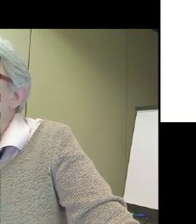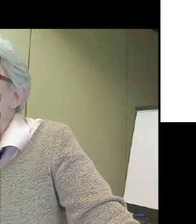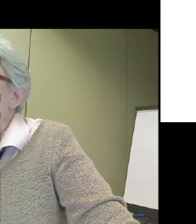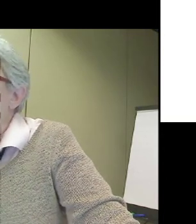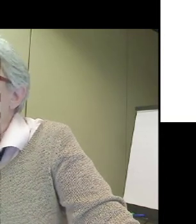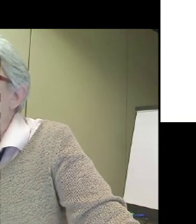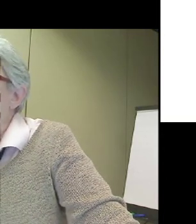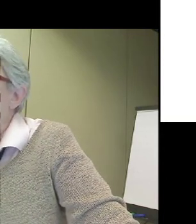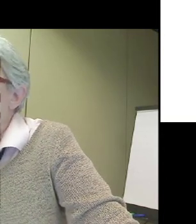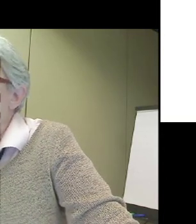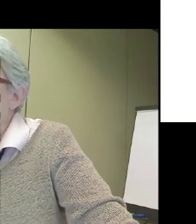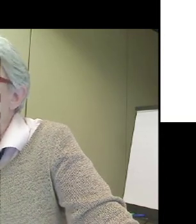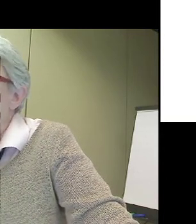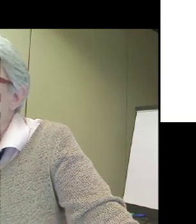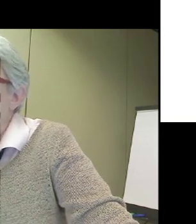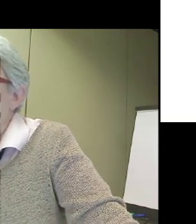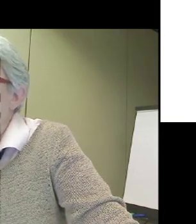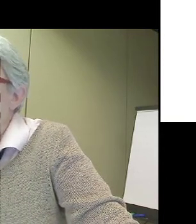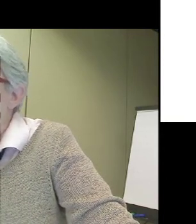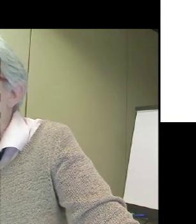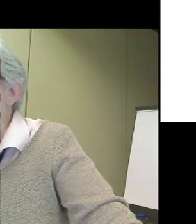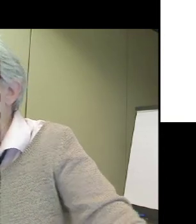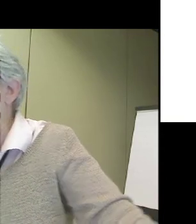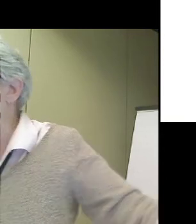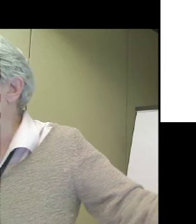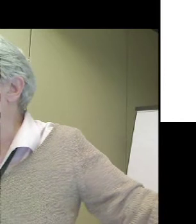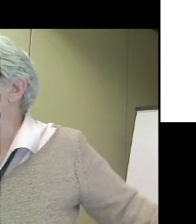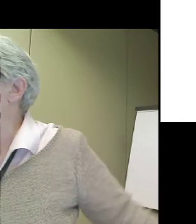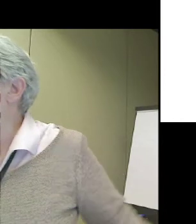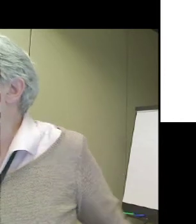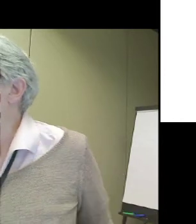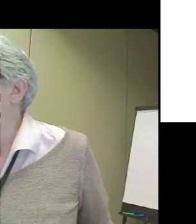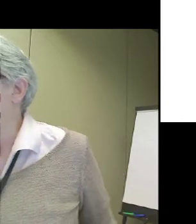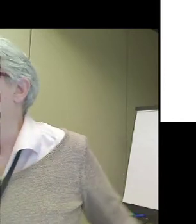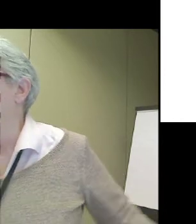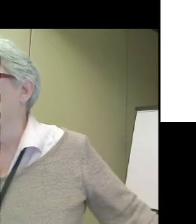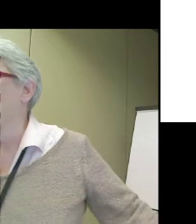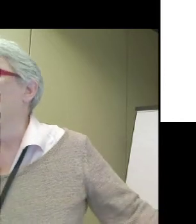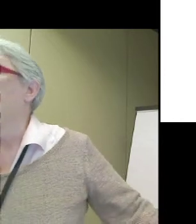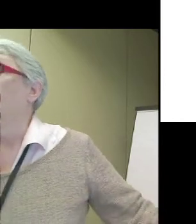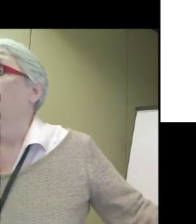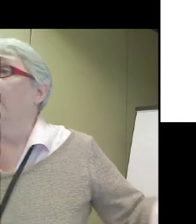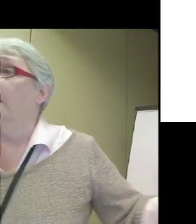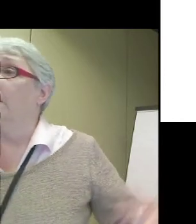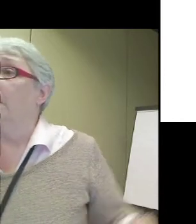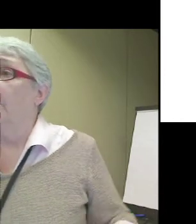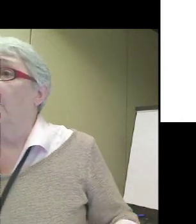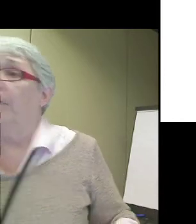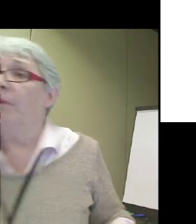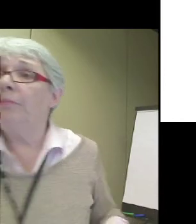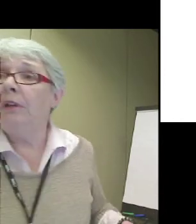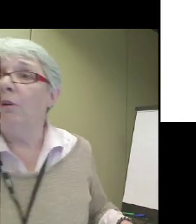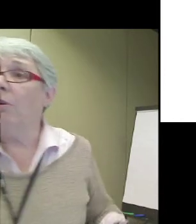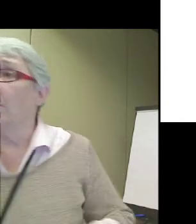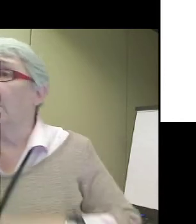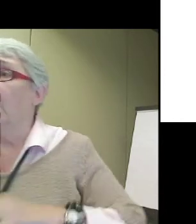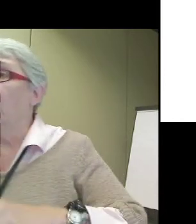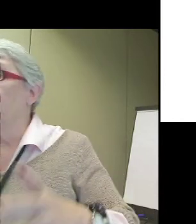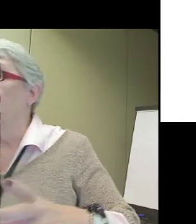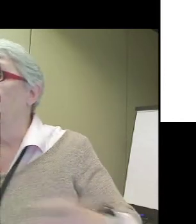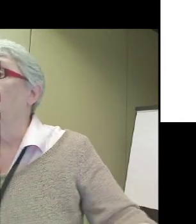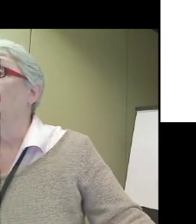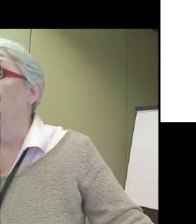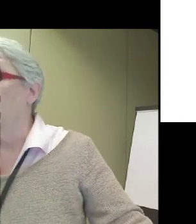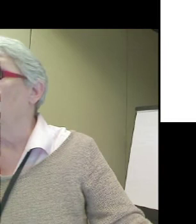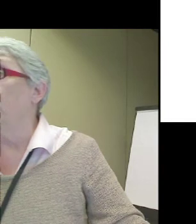in what they are listening or talking about that they forget they are surrounded by artworks, and that bumping or